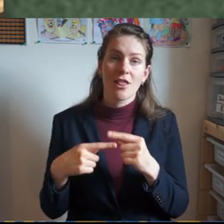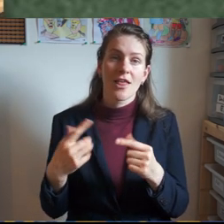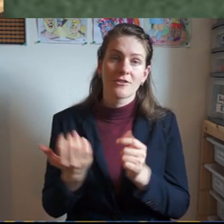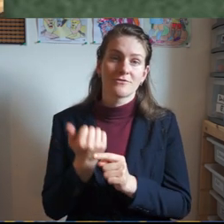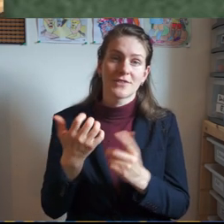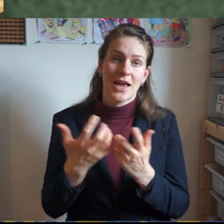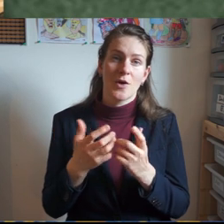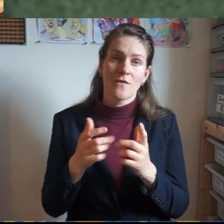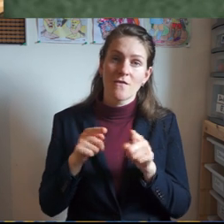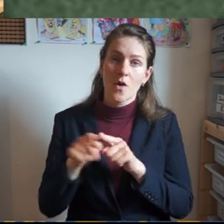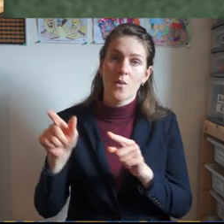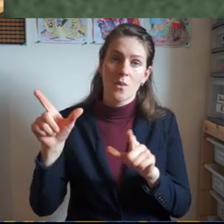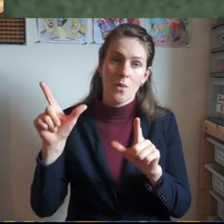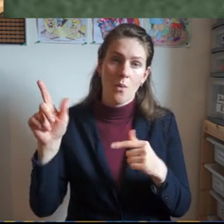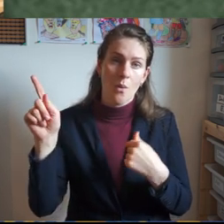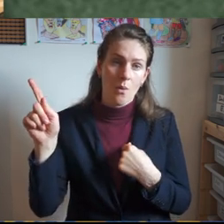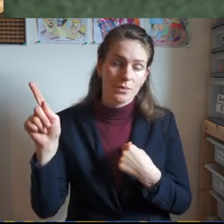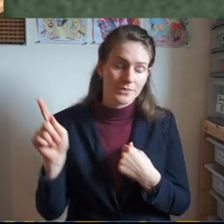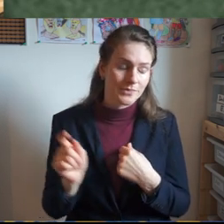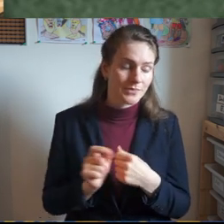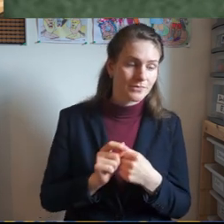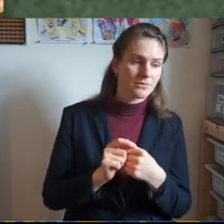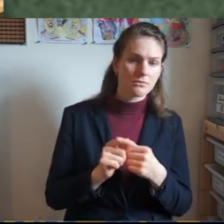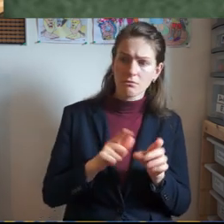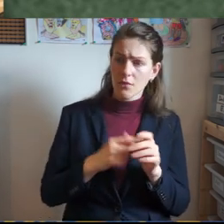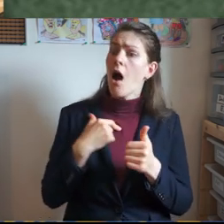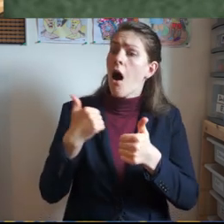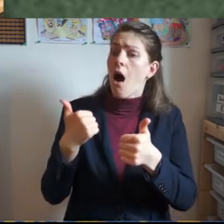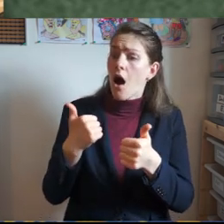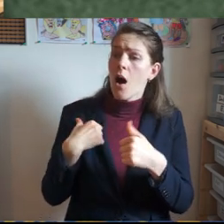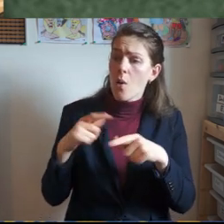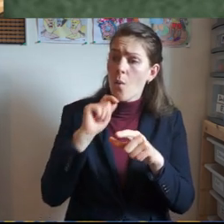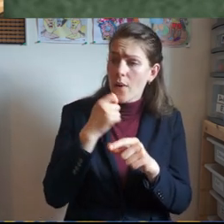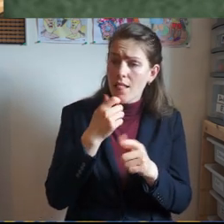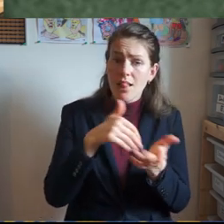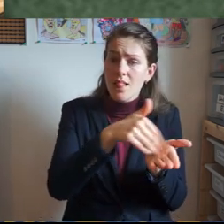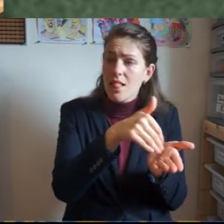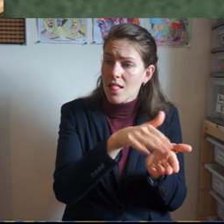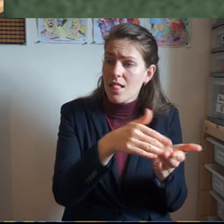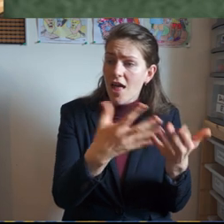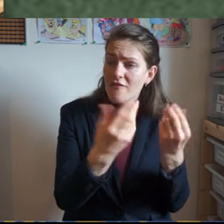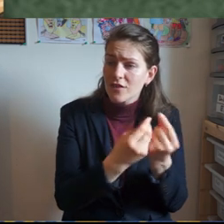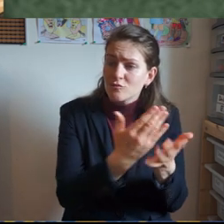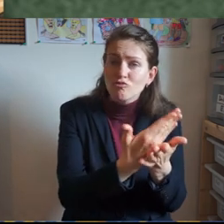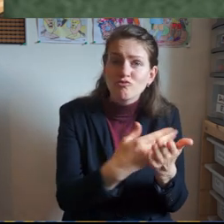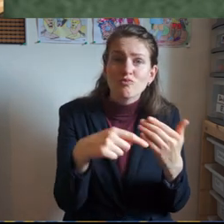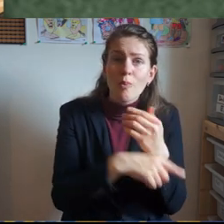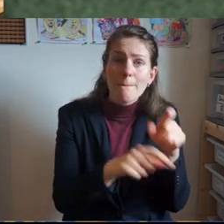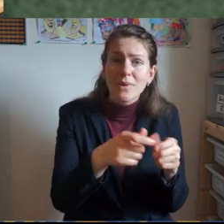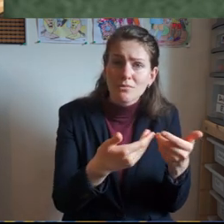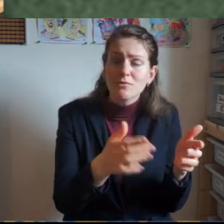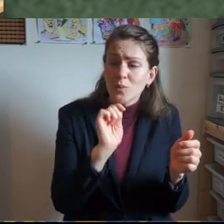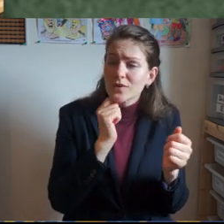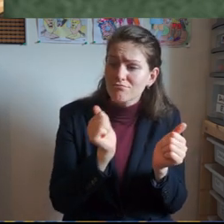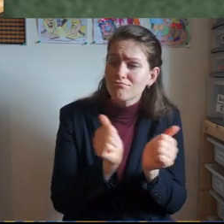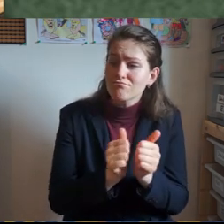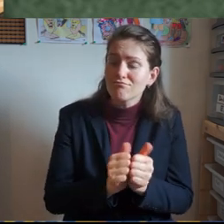think he said all right Lord I'll go and sell all that I have and give to the poor and I'll have treasure